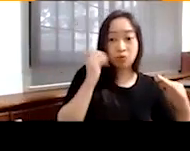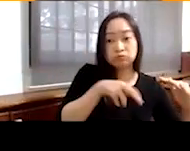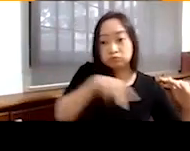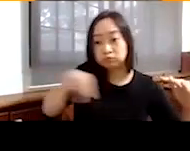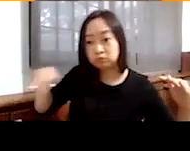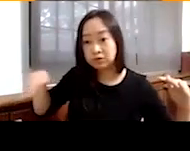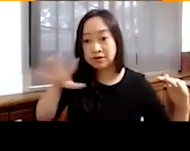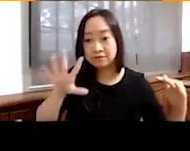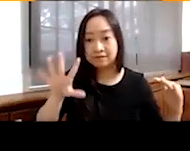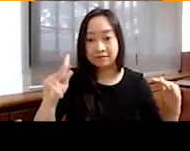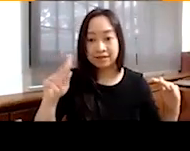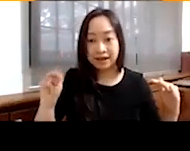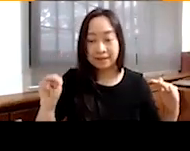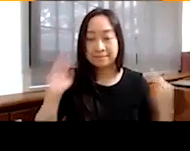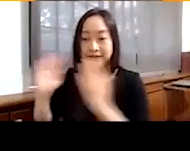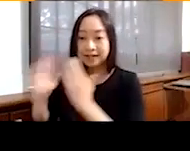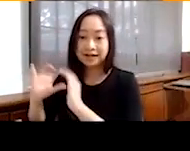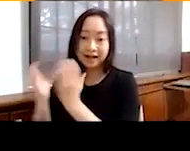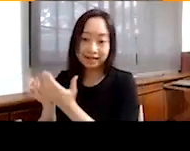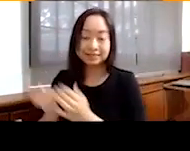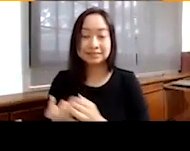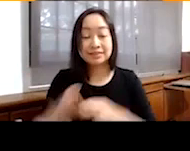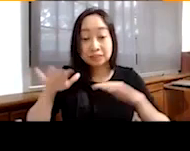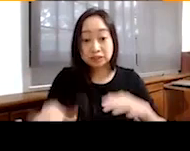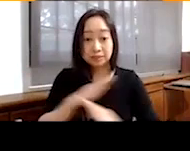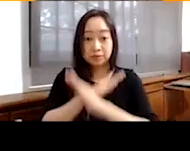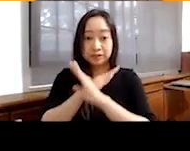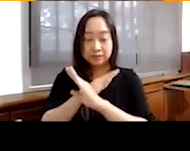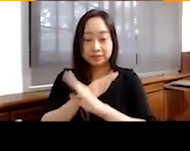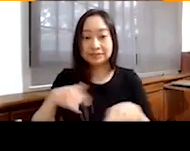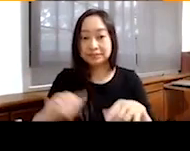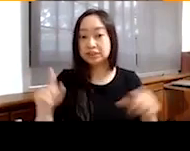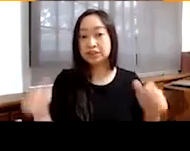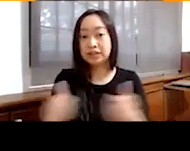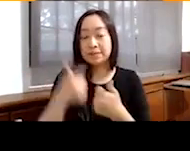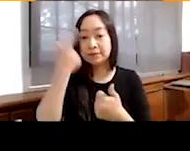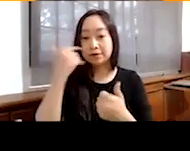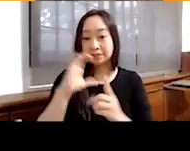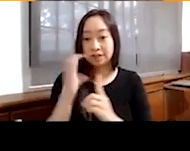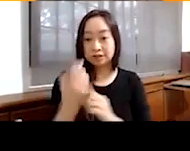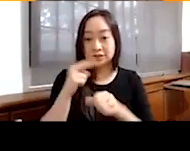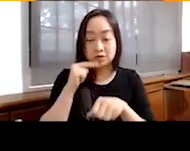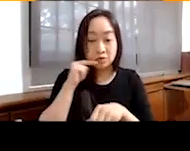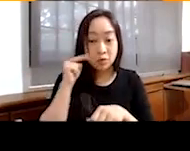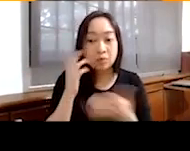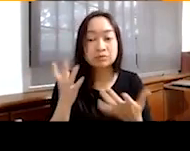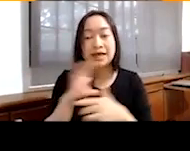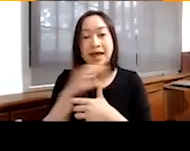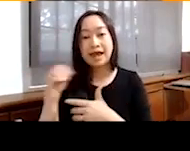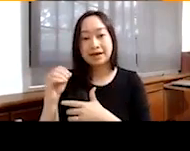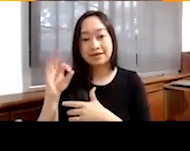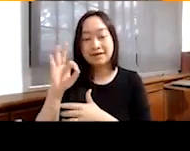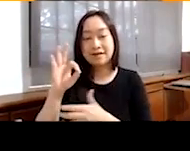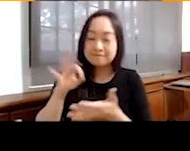to attend classes. Child protection remains a challenge due to cultural norms and the fragility and vulnerability